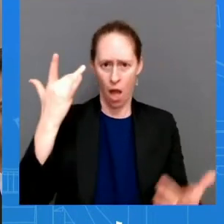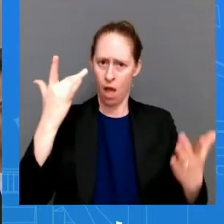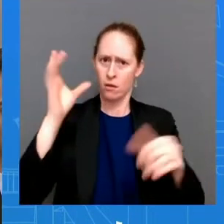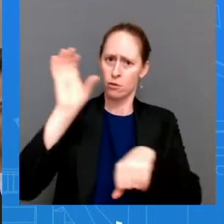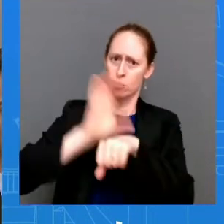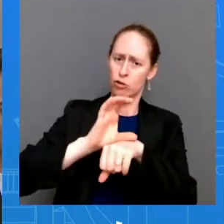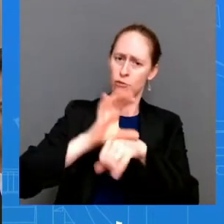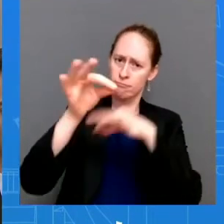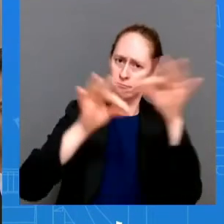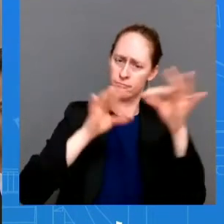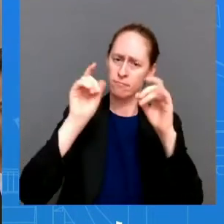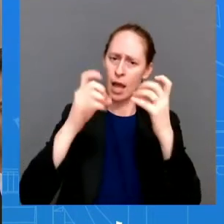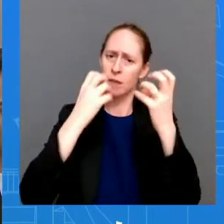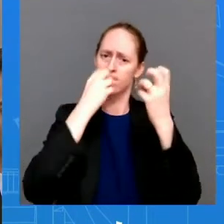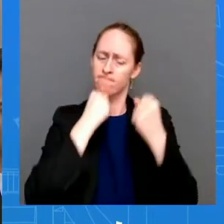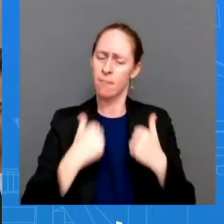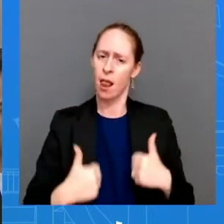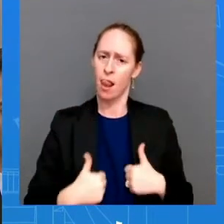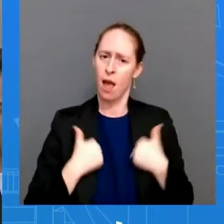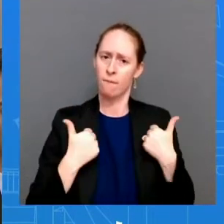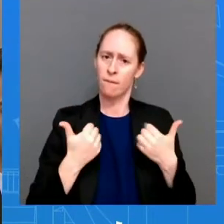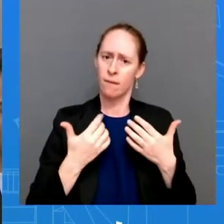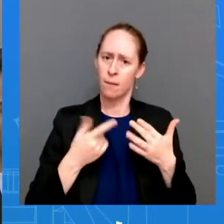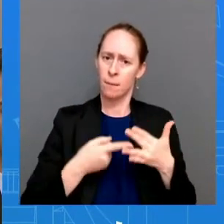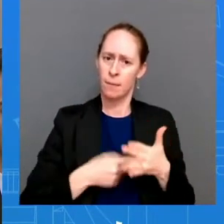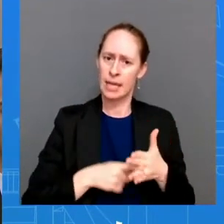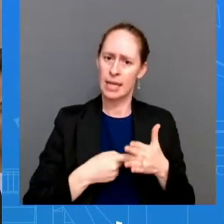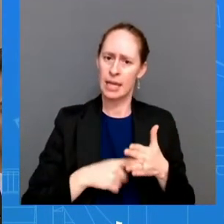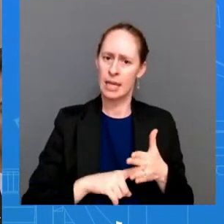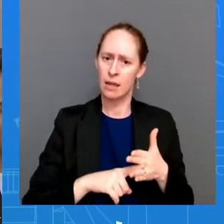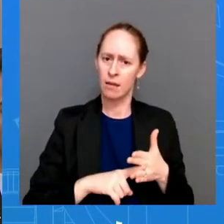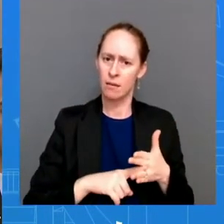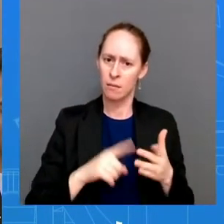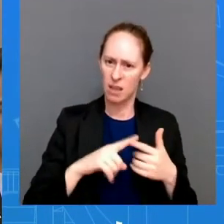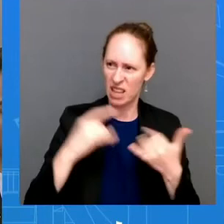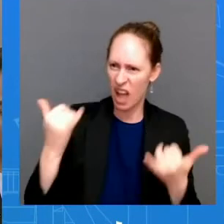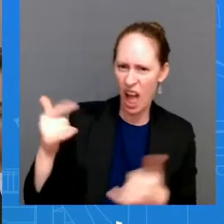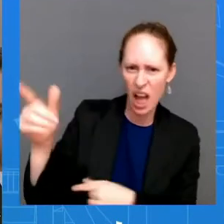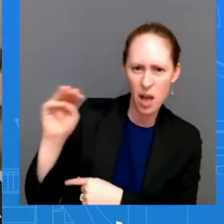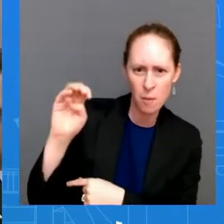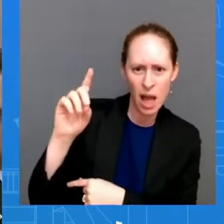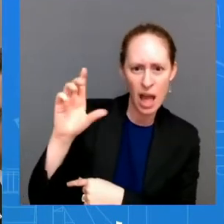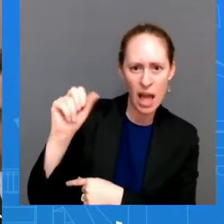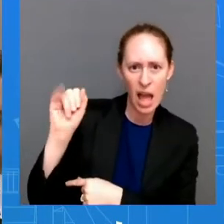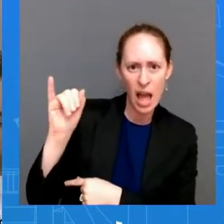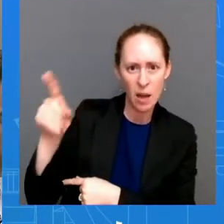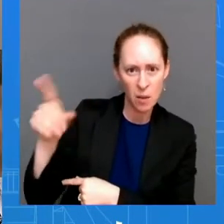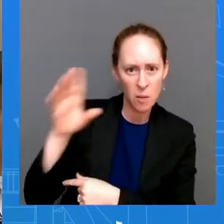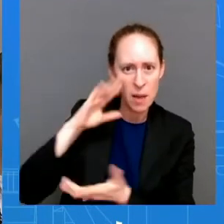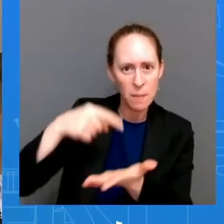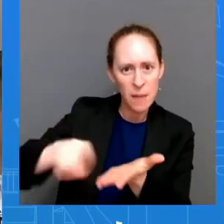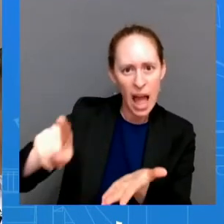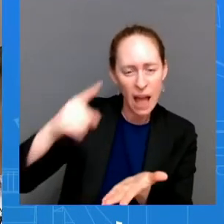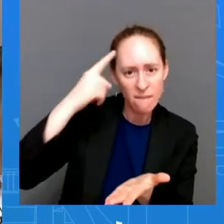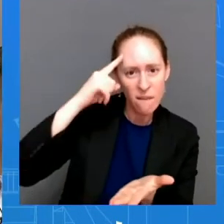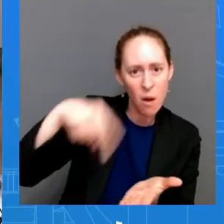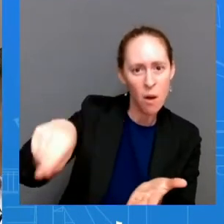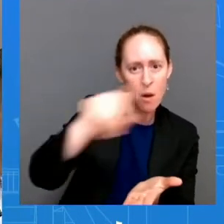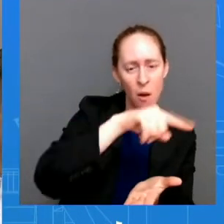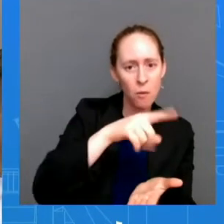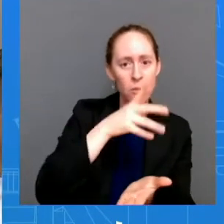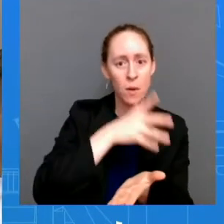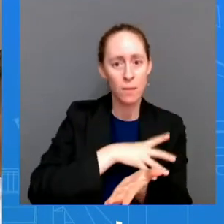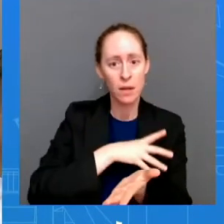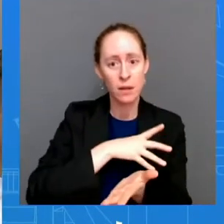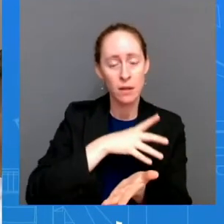medicaid pay for travel expenses for women to get an abortion so my question respectfully please why does the president want to force